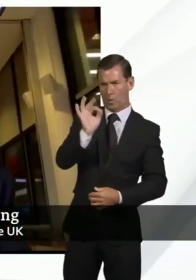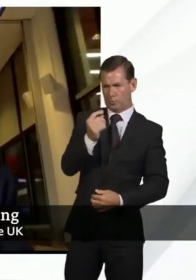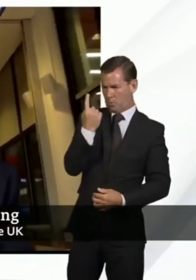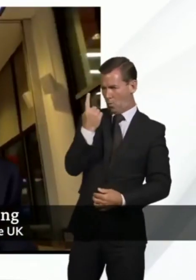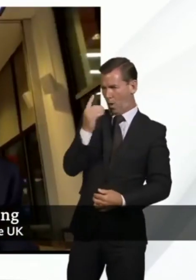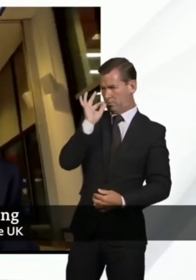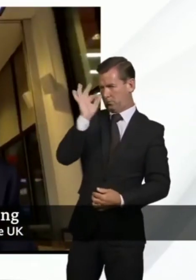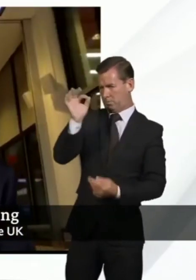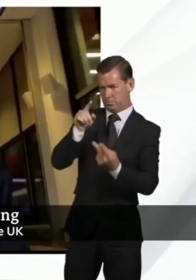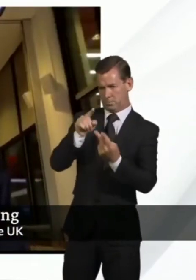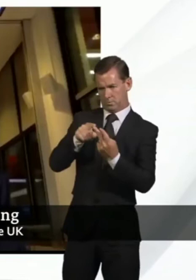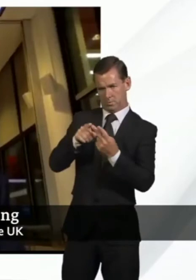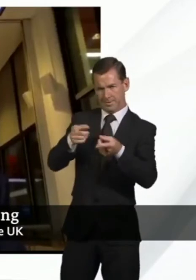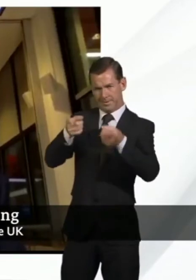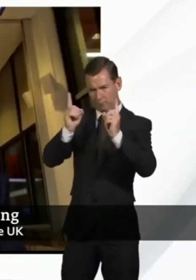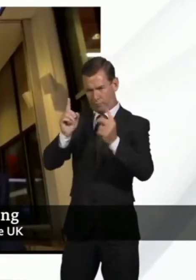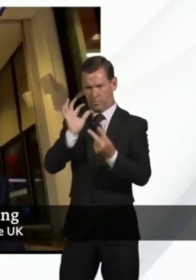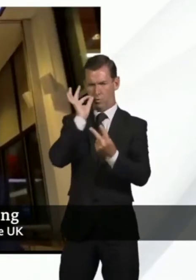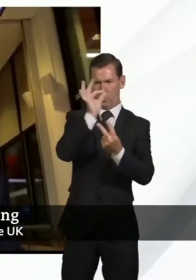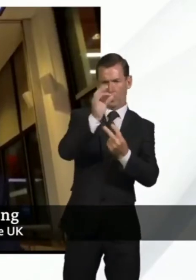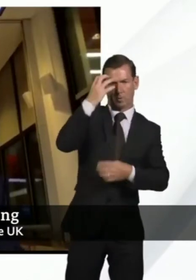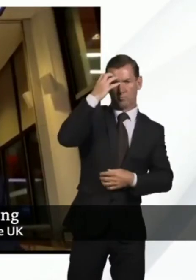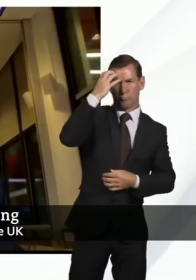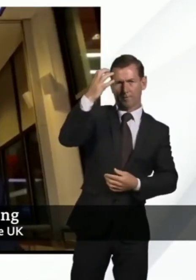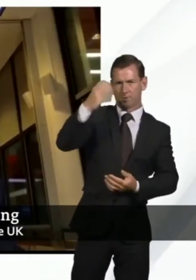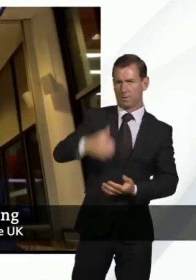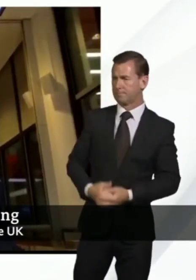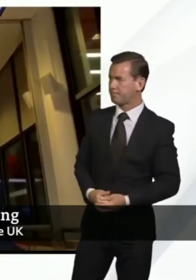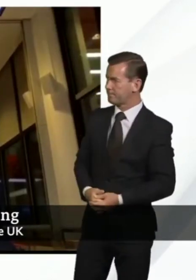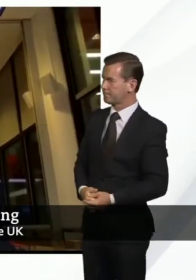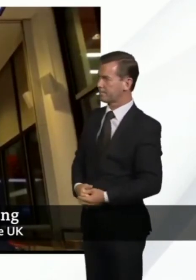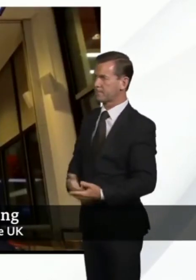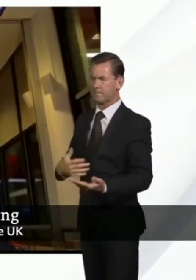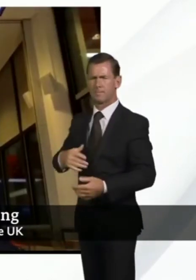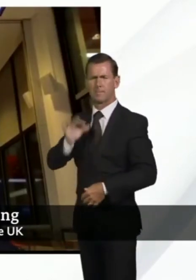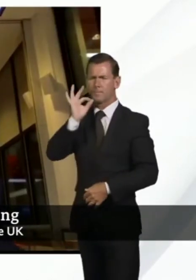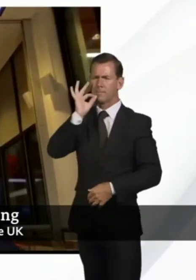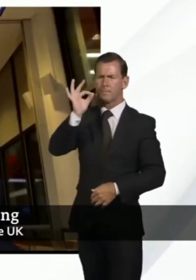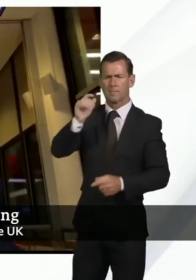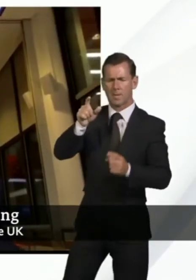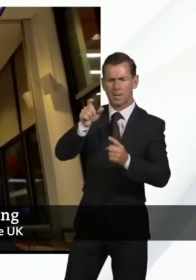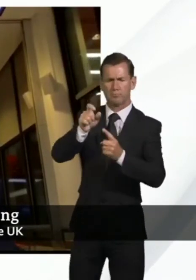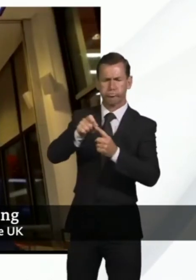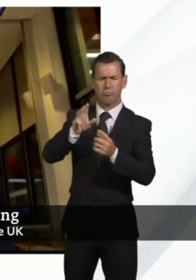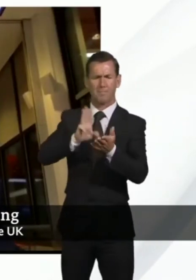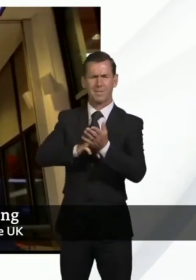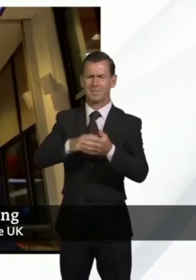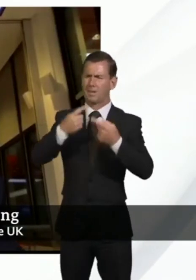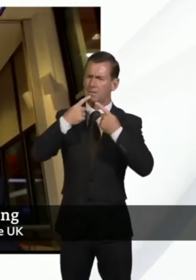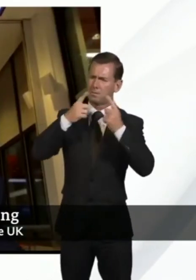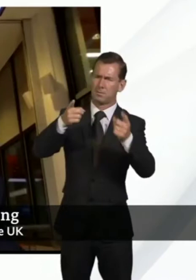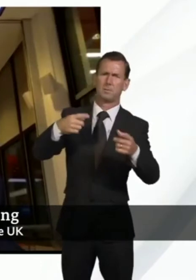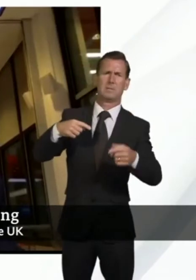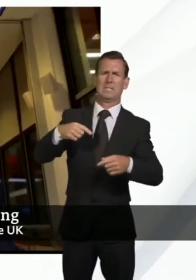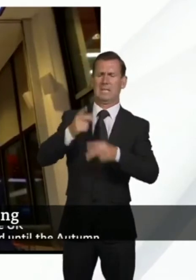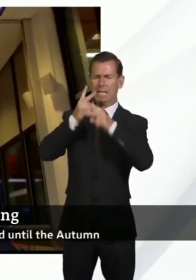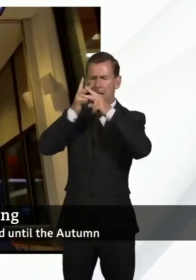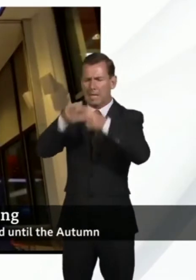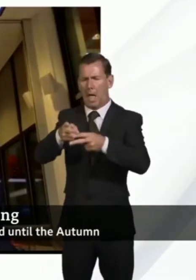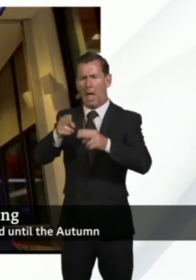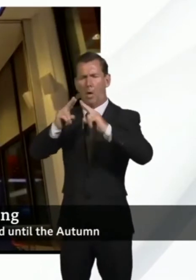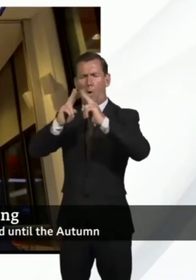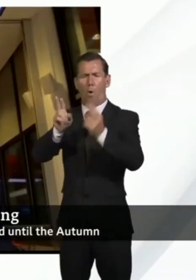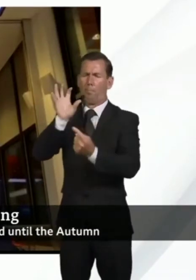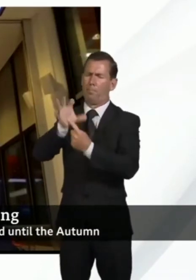Powis. So Oliver Dowden, in his televised address earlier this month, the Prime Minister talked about the awful epidemic in care homes.